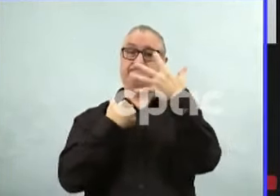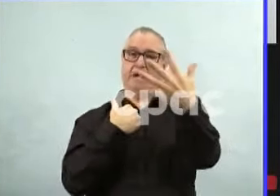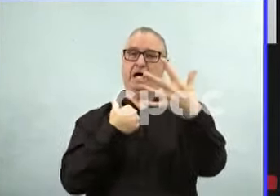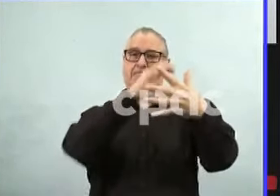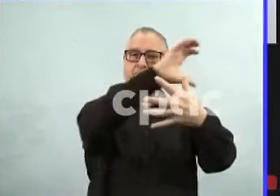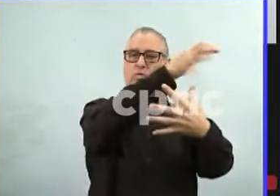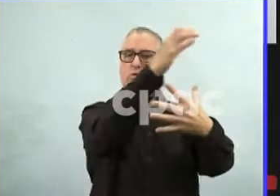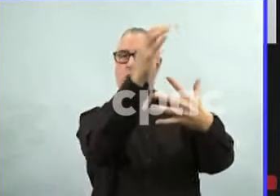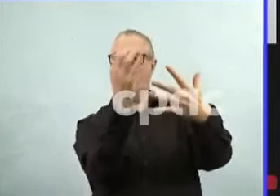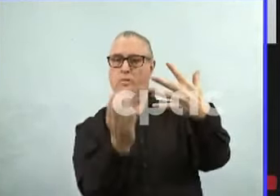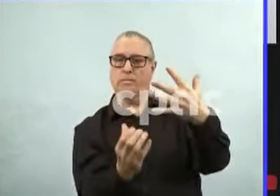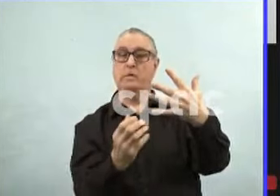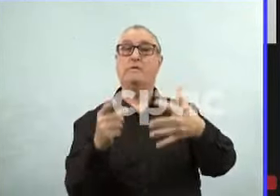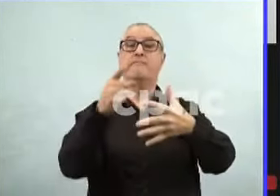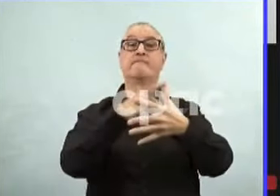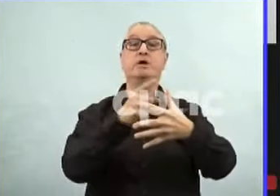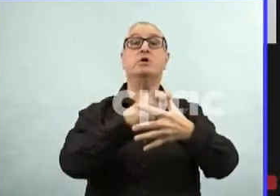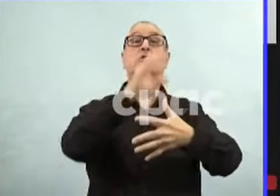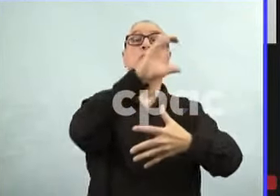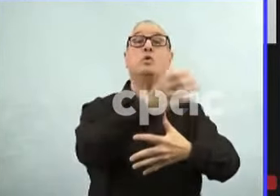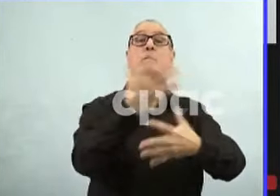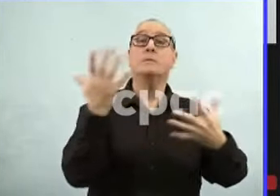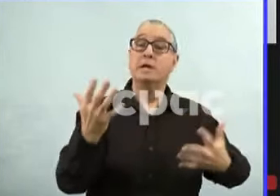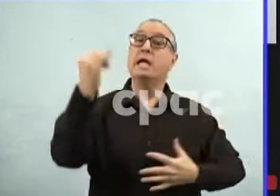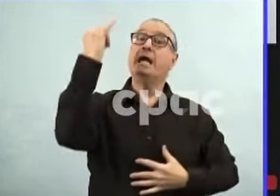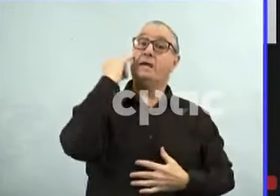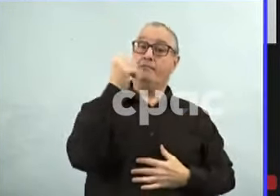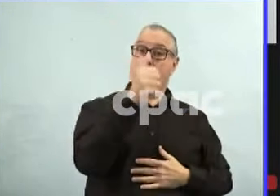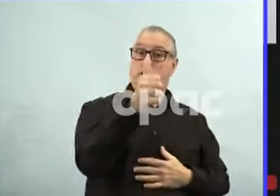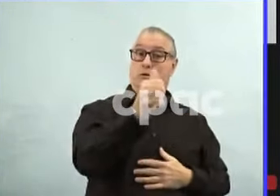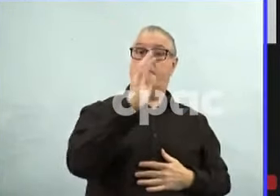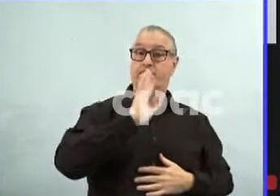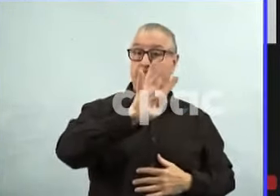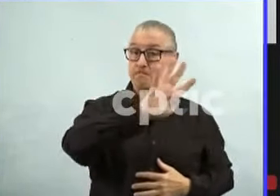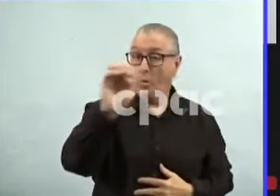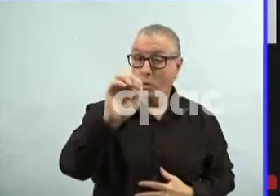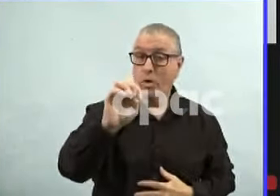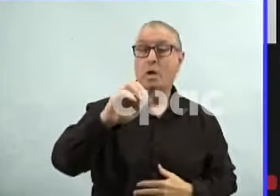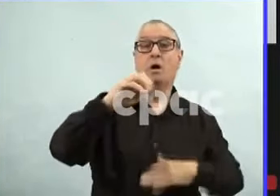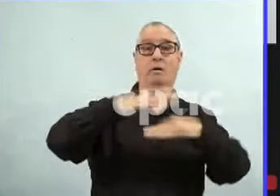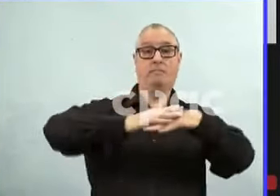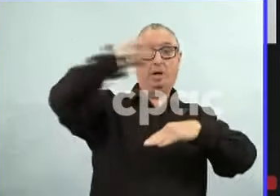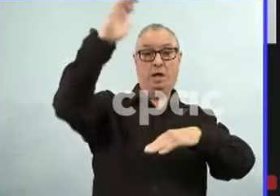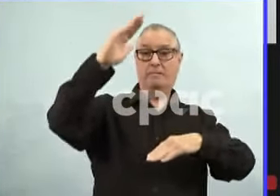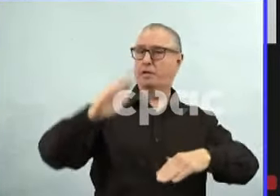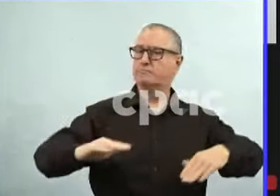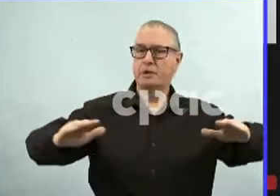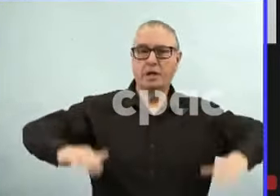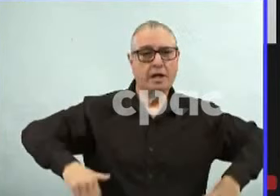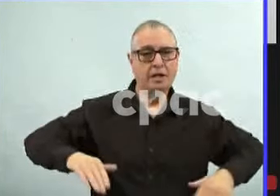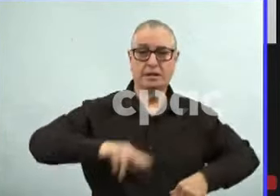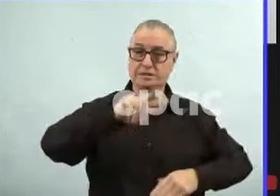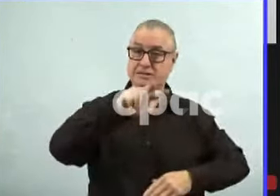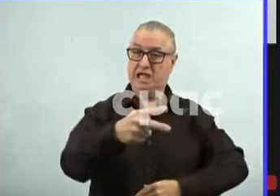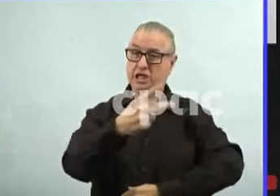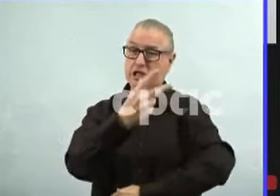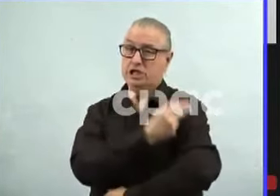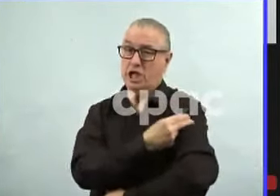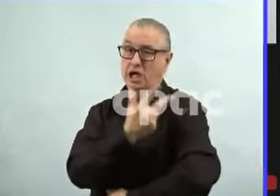Group one, if you are greater than 40 years of age and not fully immunized and have no history of COVID-19.